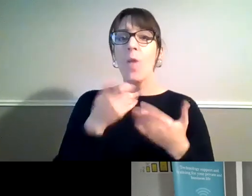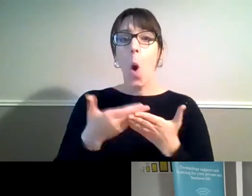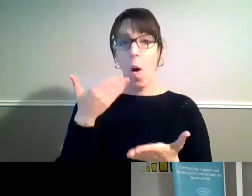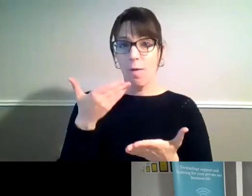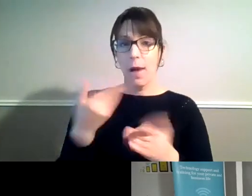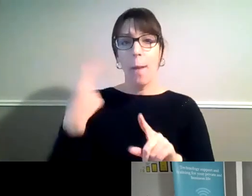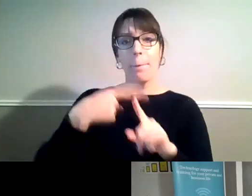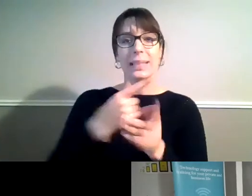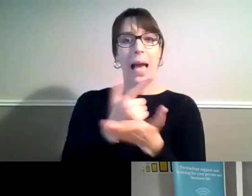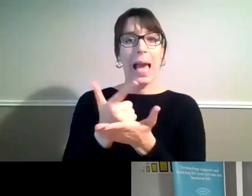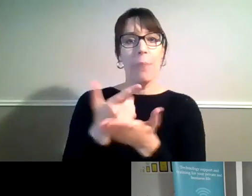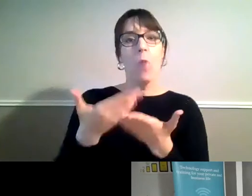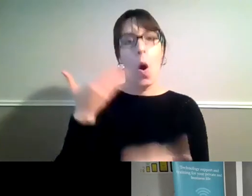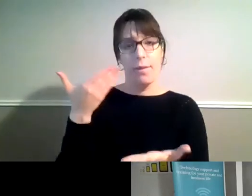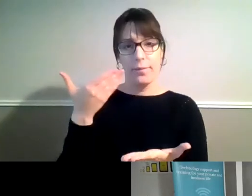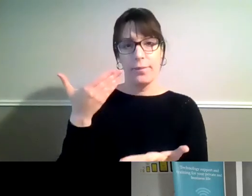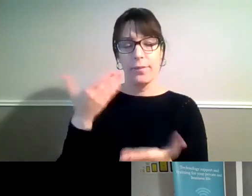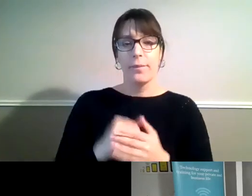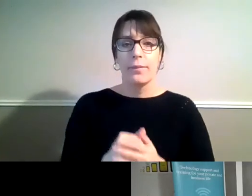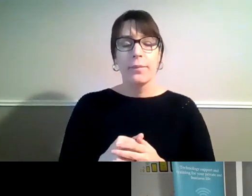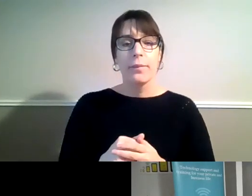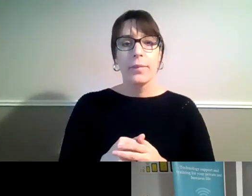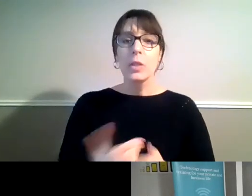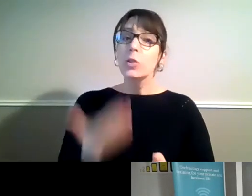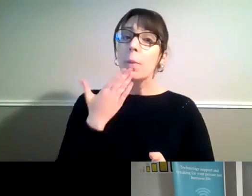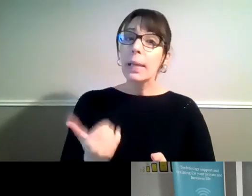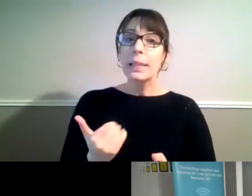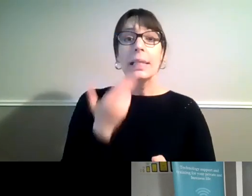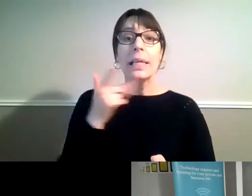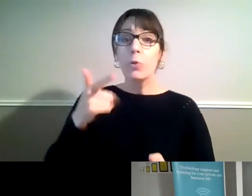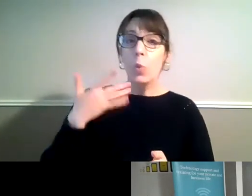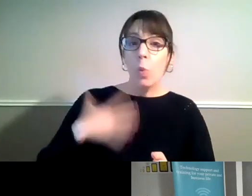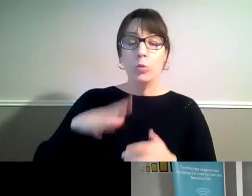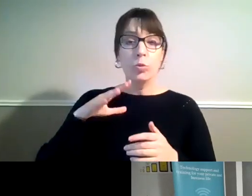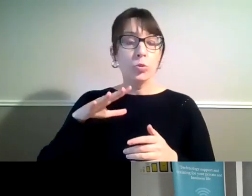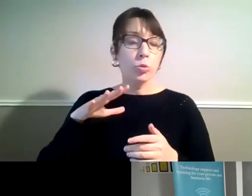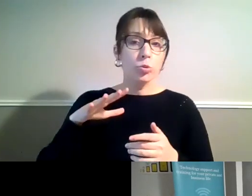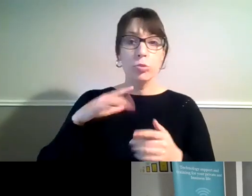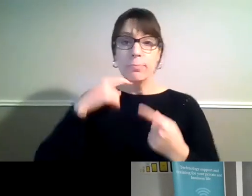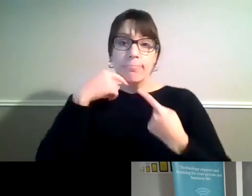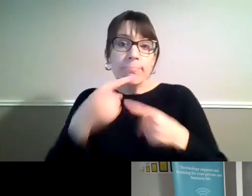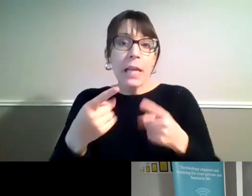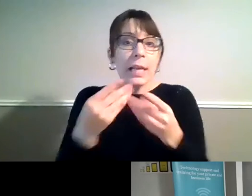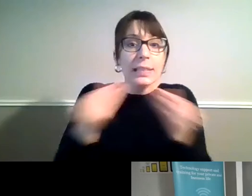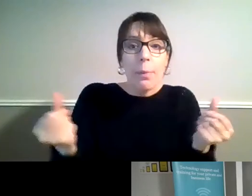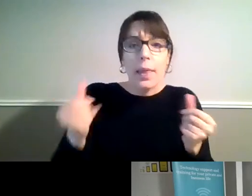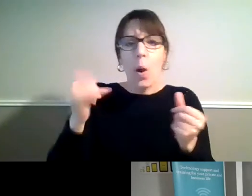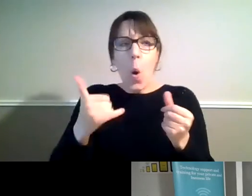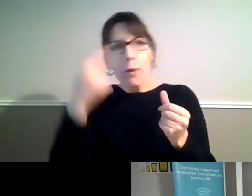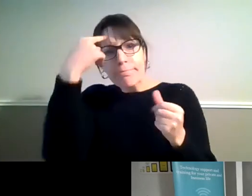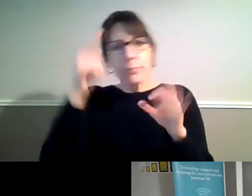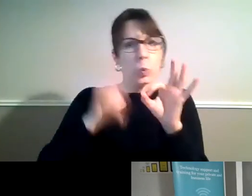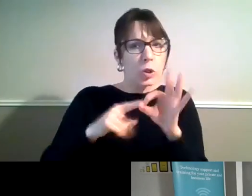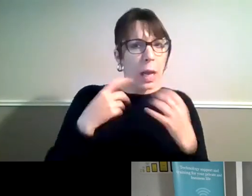off cameras. So please, if you'd like to contribute a comment, if you'd like to ask a question, if you've got a problem,